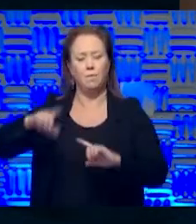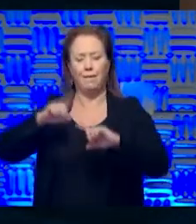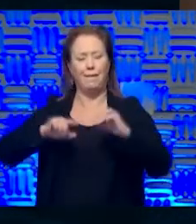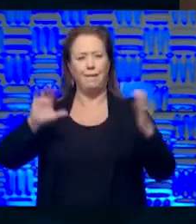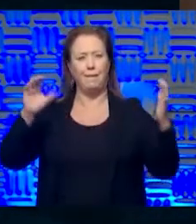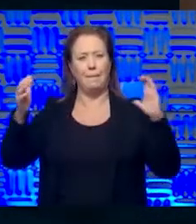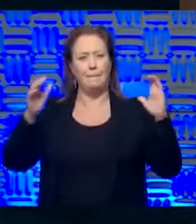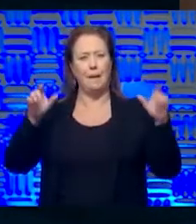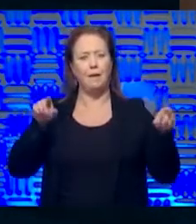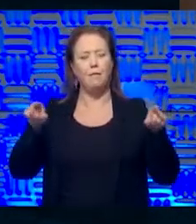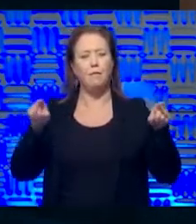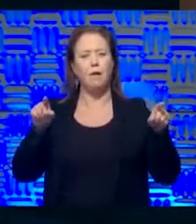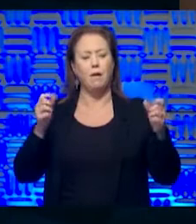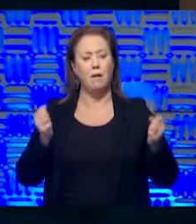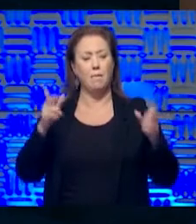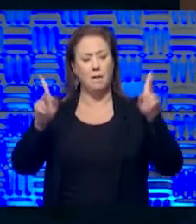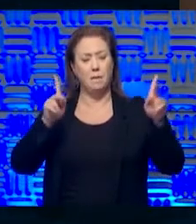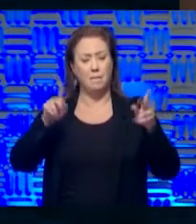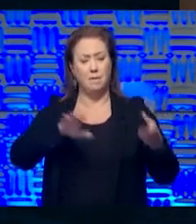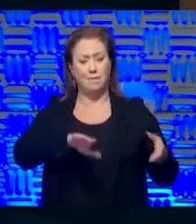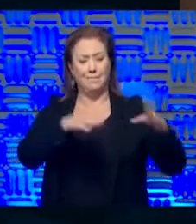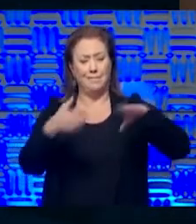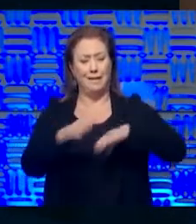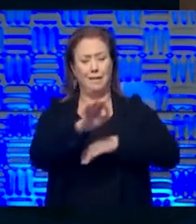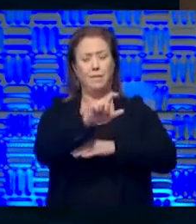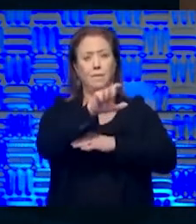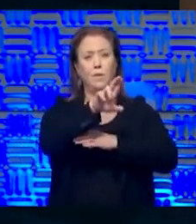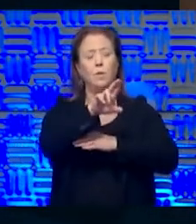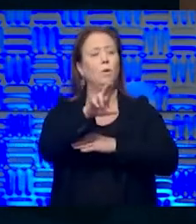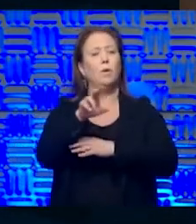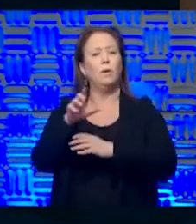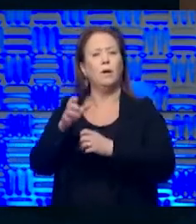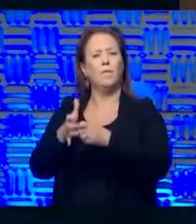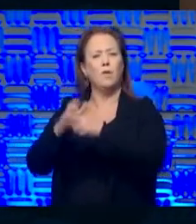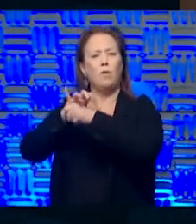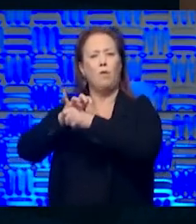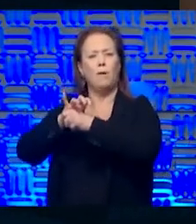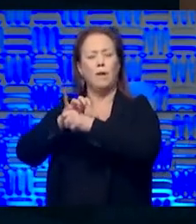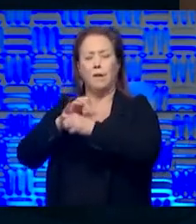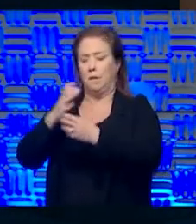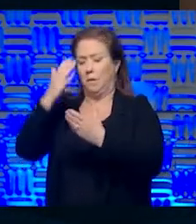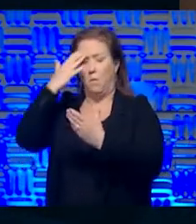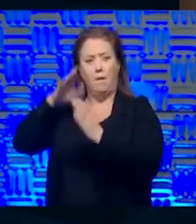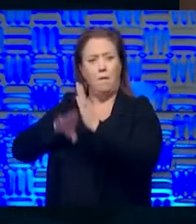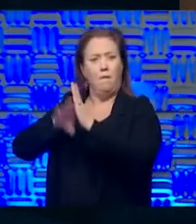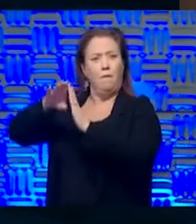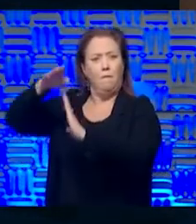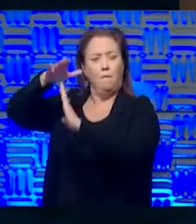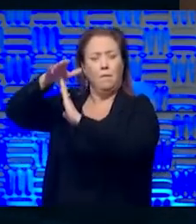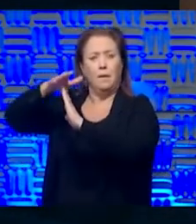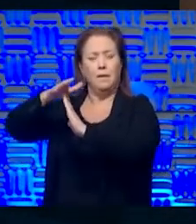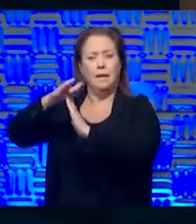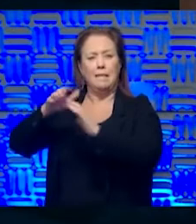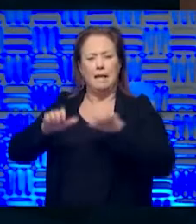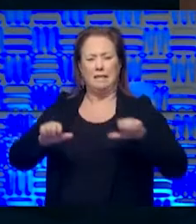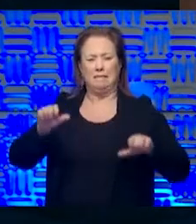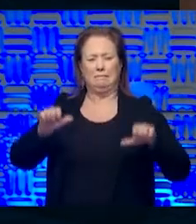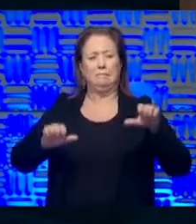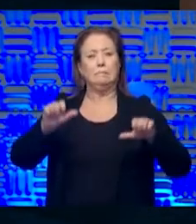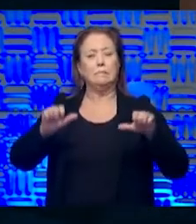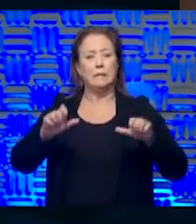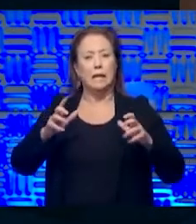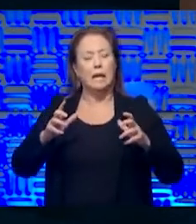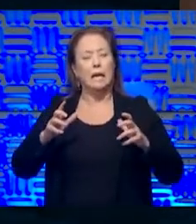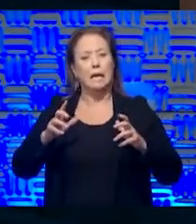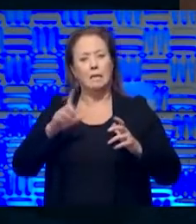saying, this is how many died then. We don't know what the consequence is here. And that uncertainty is, uh, is significant in